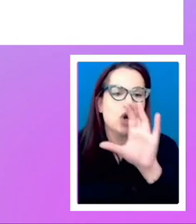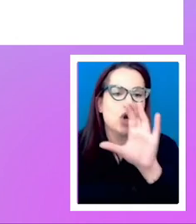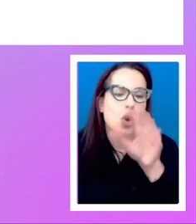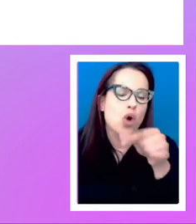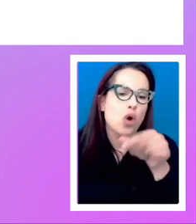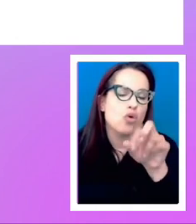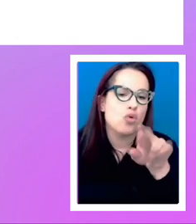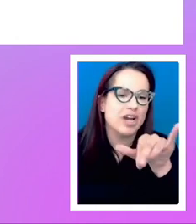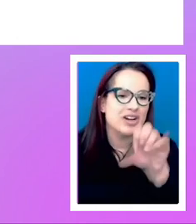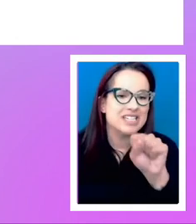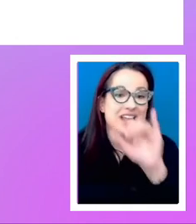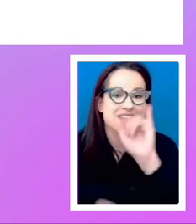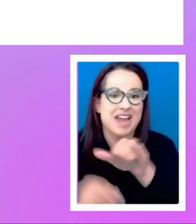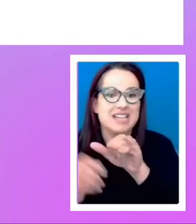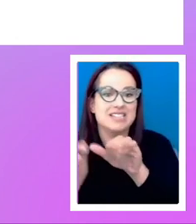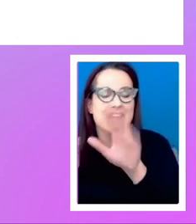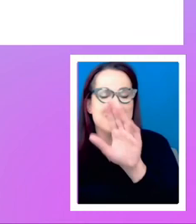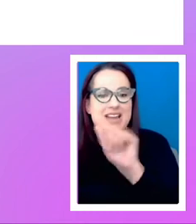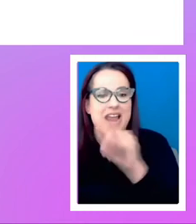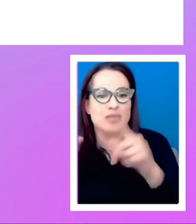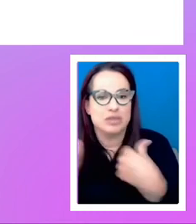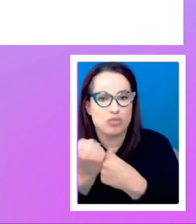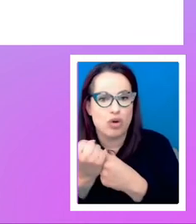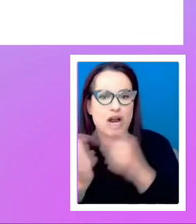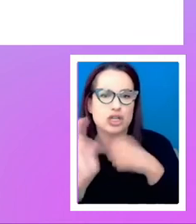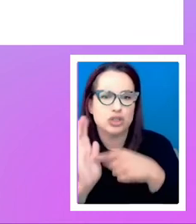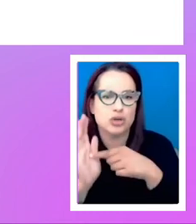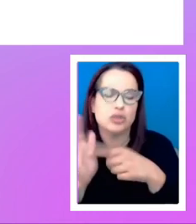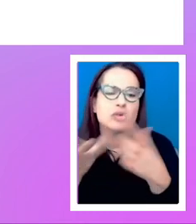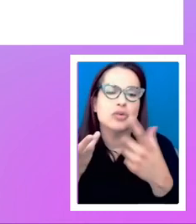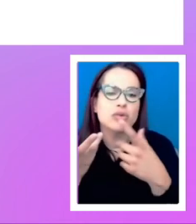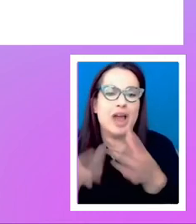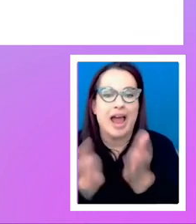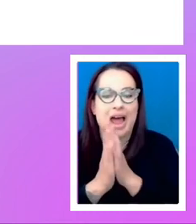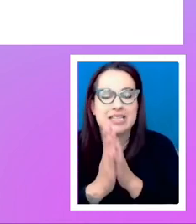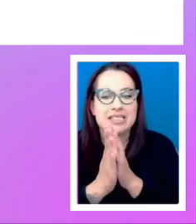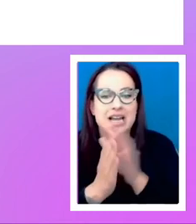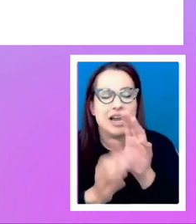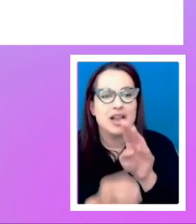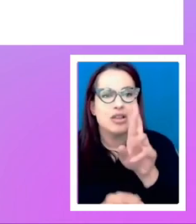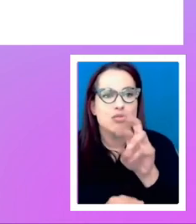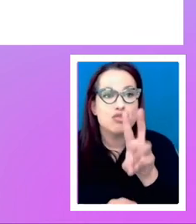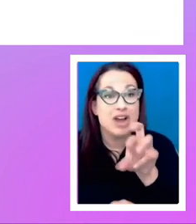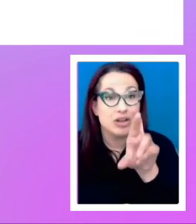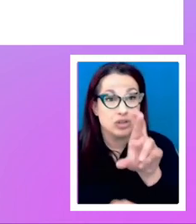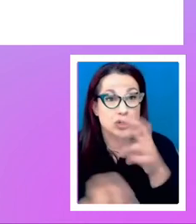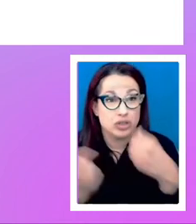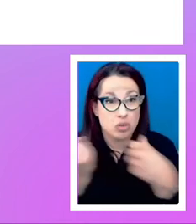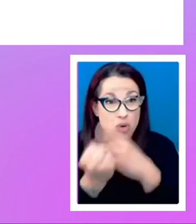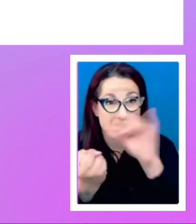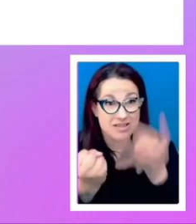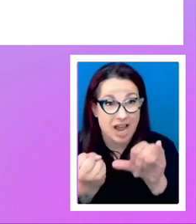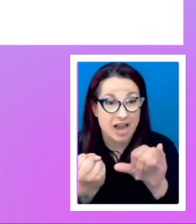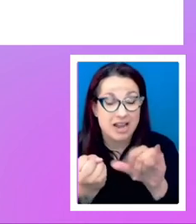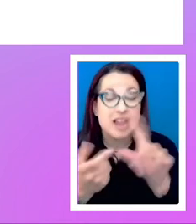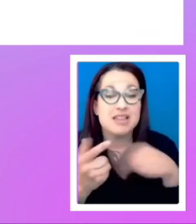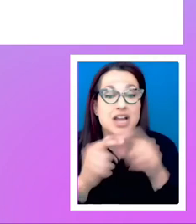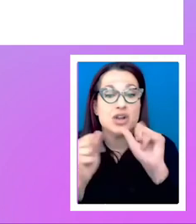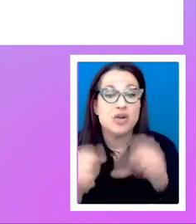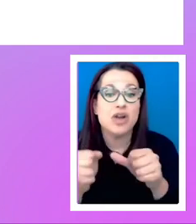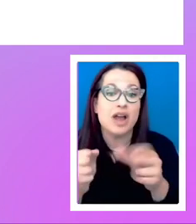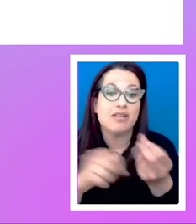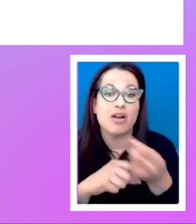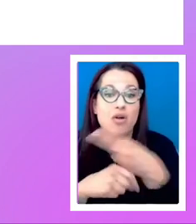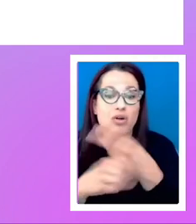showed in one of my examples or checking, asking the browser, do you support this stuff? Because then you can overwrite things. So you can do a layout